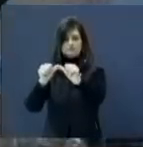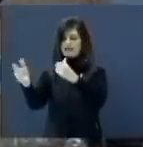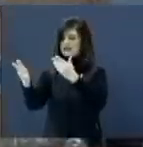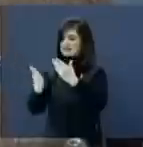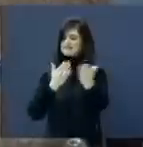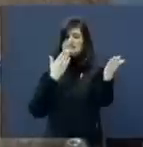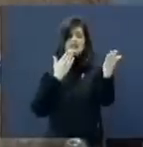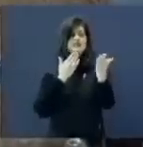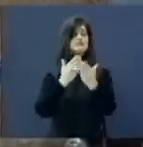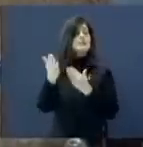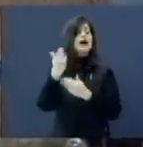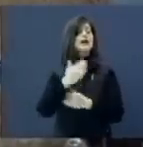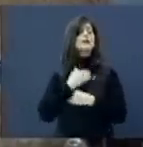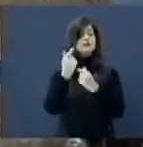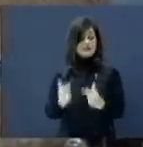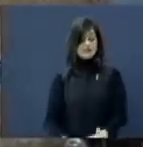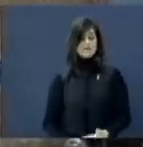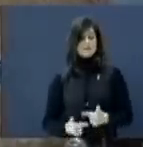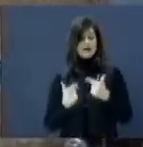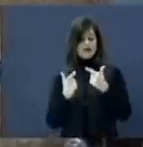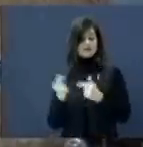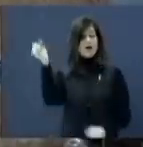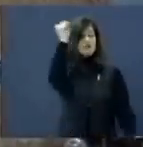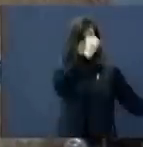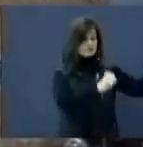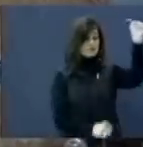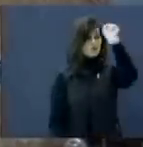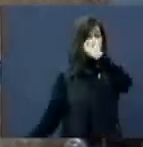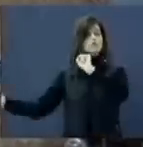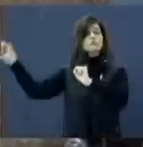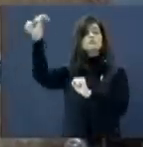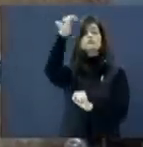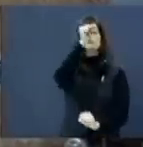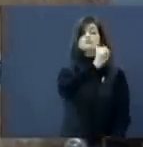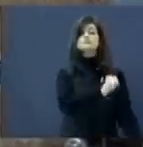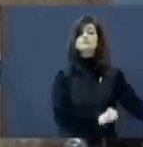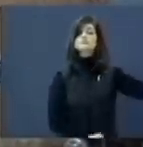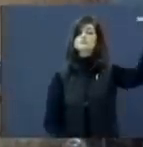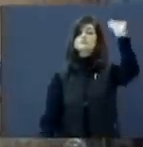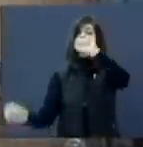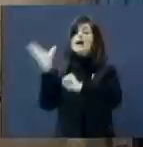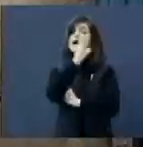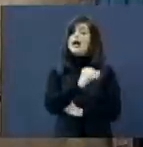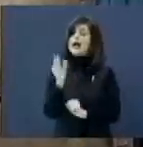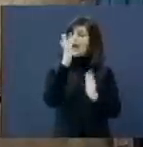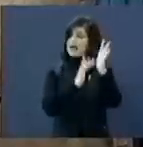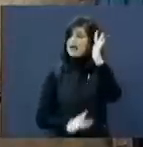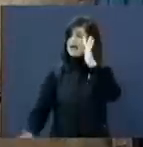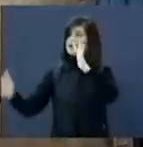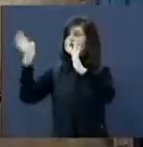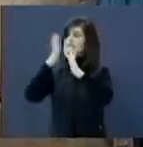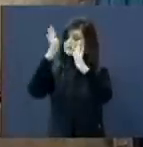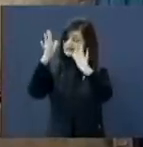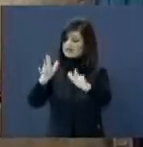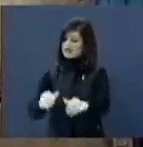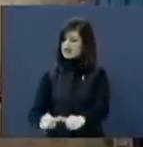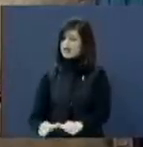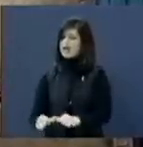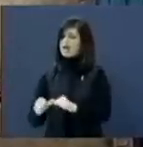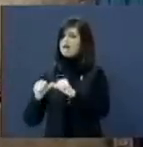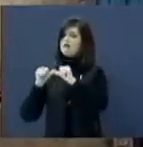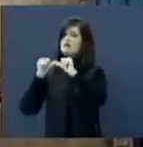ship is battered And the anchor